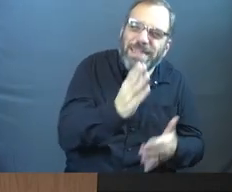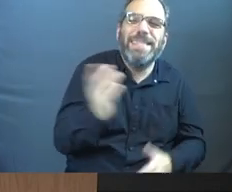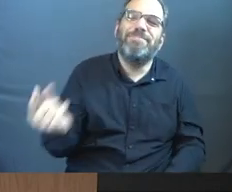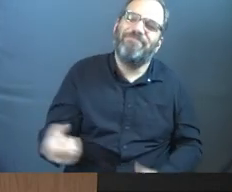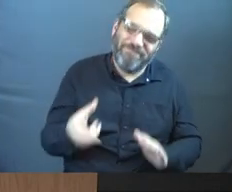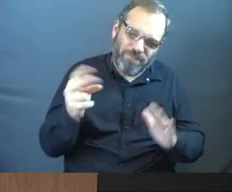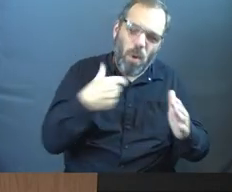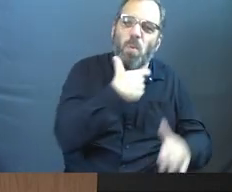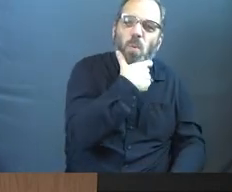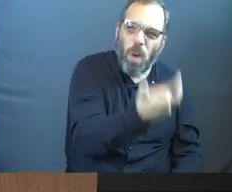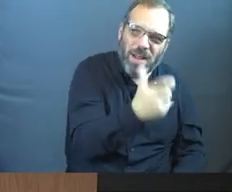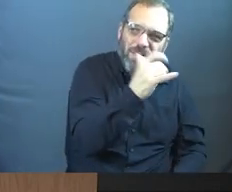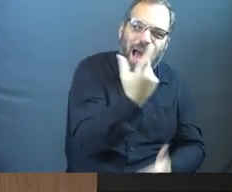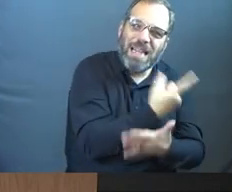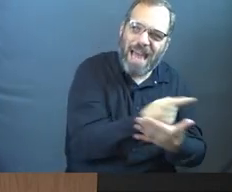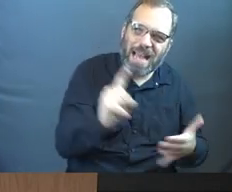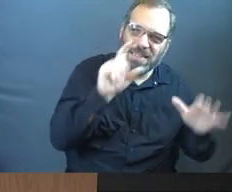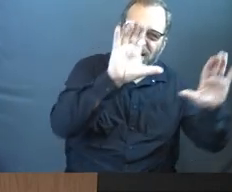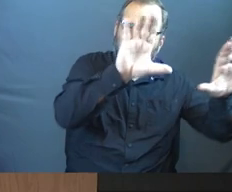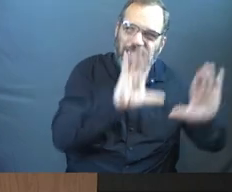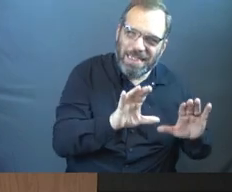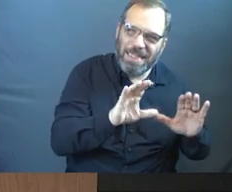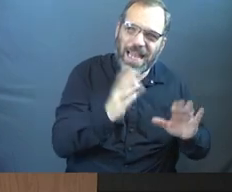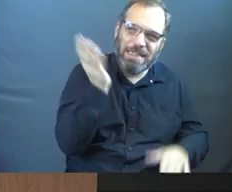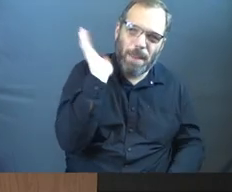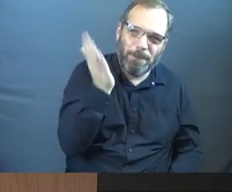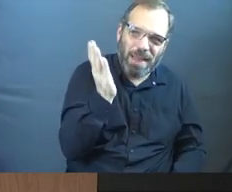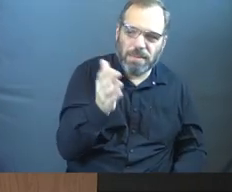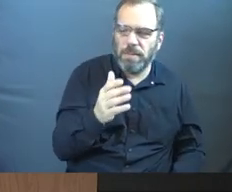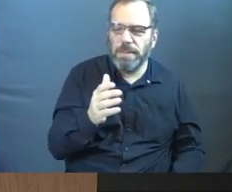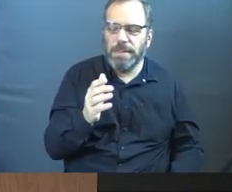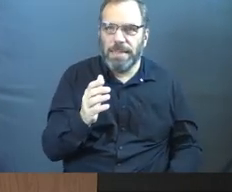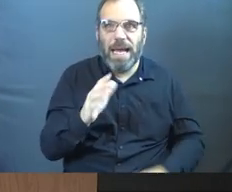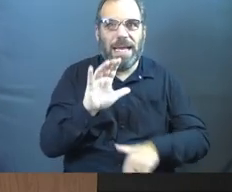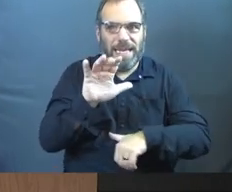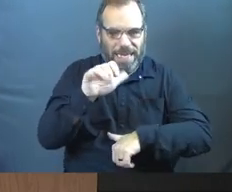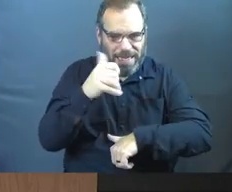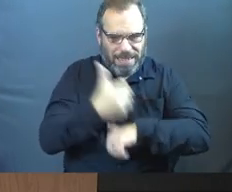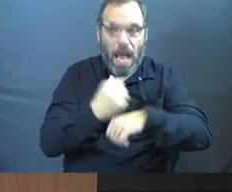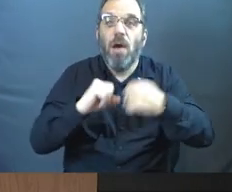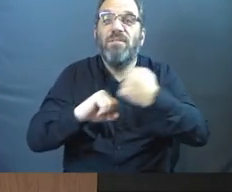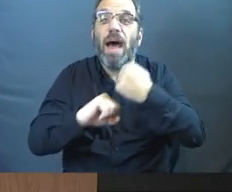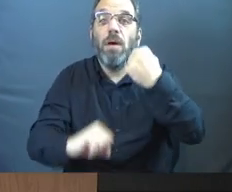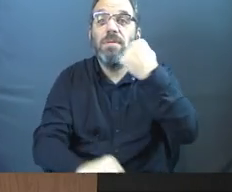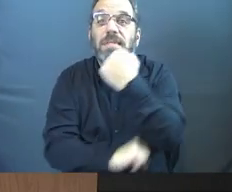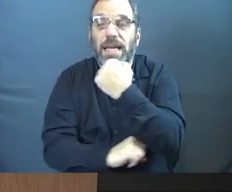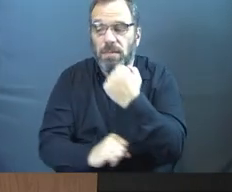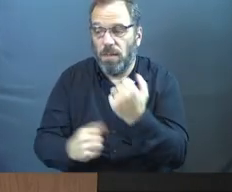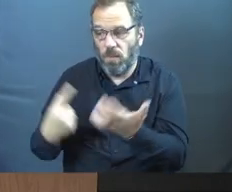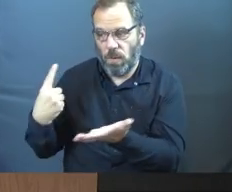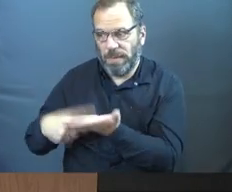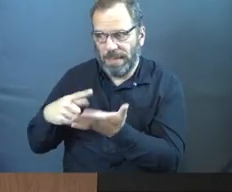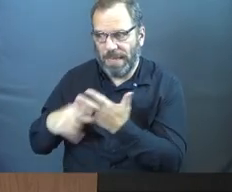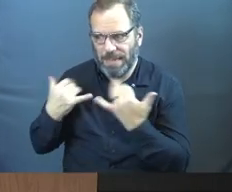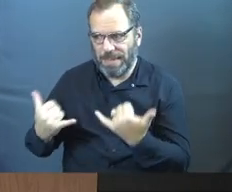to go back and watch that one. It really does set the foundation for what we're going to talk about today. And